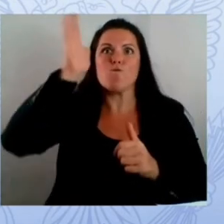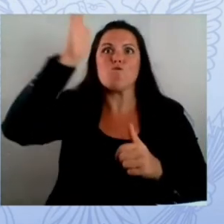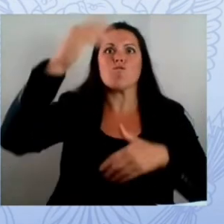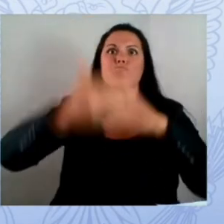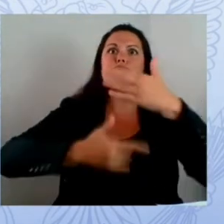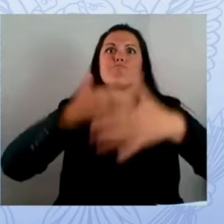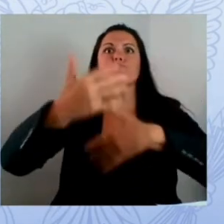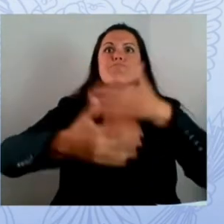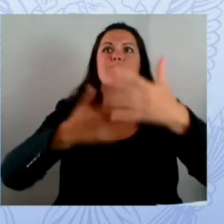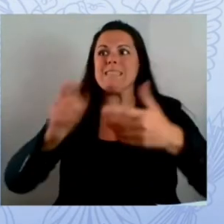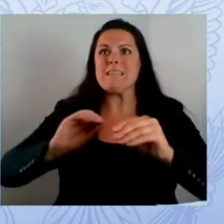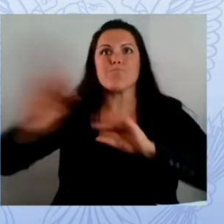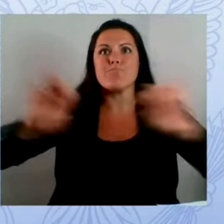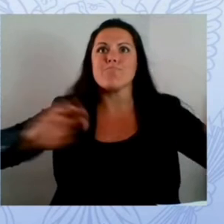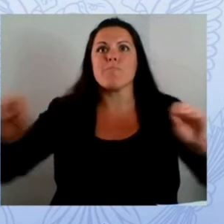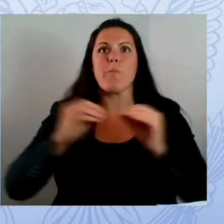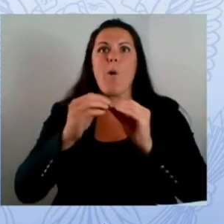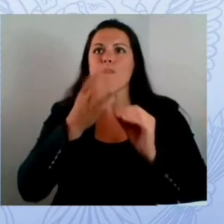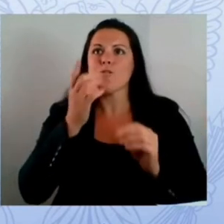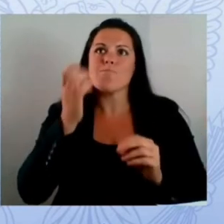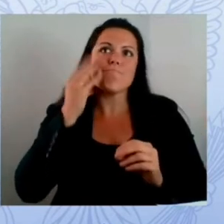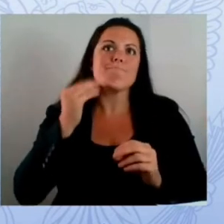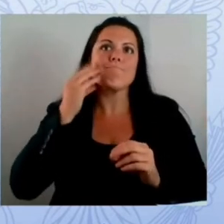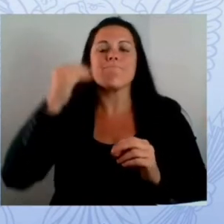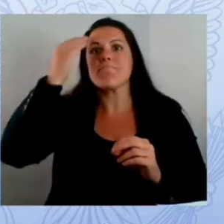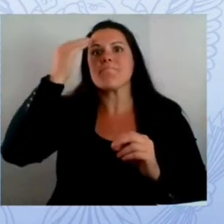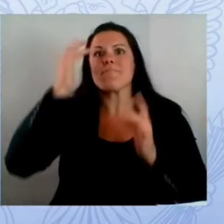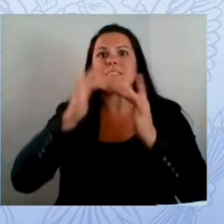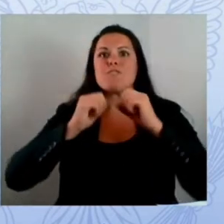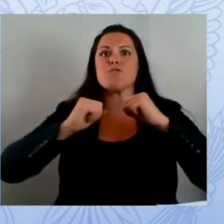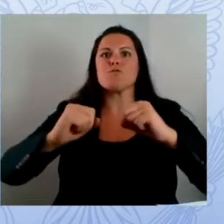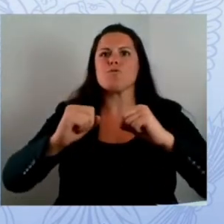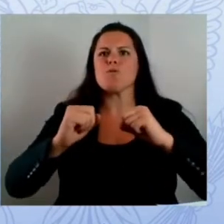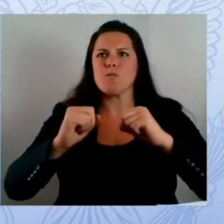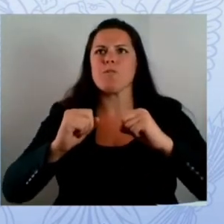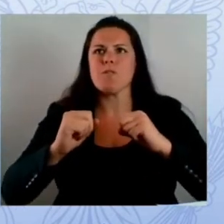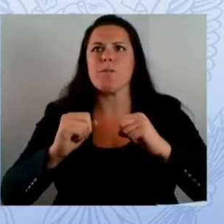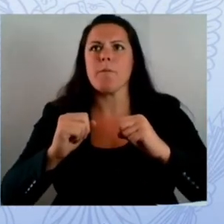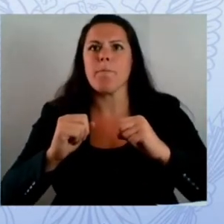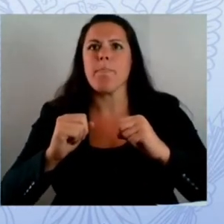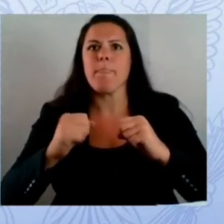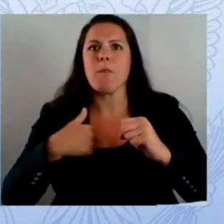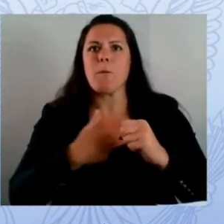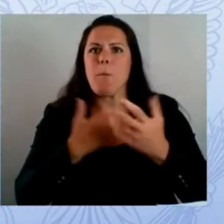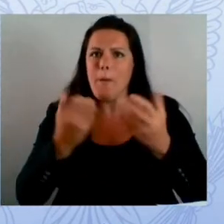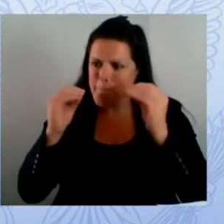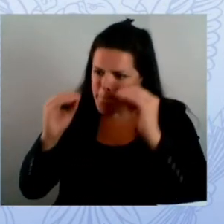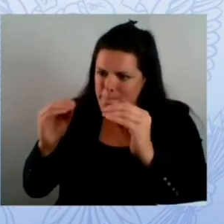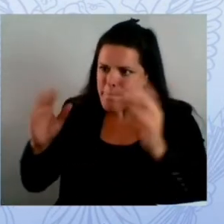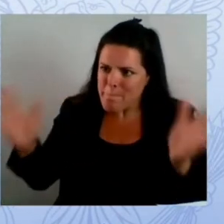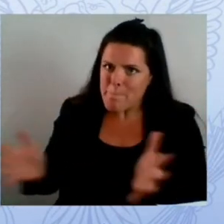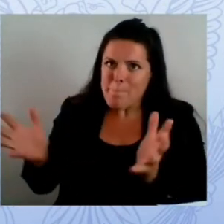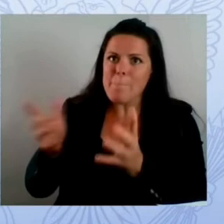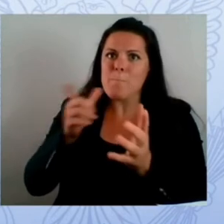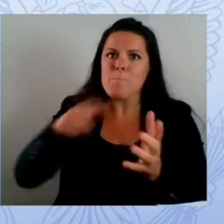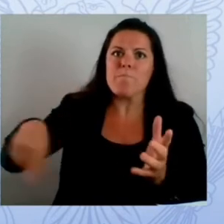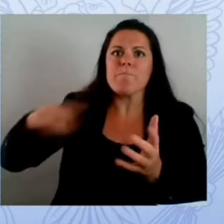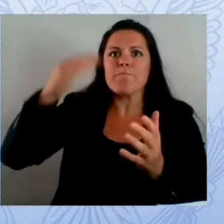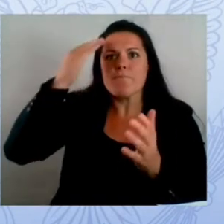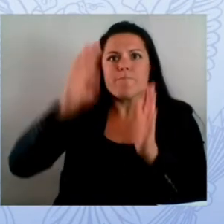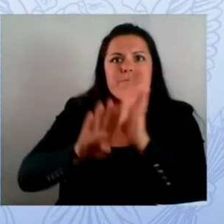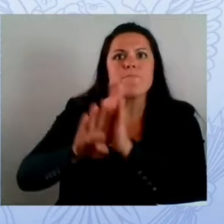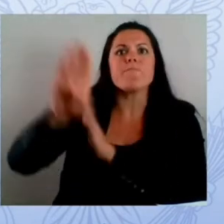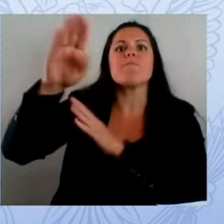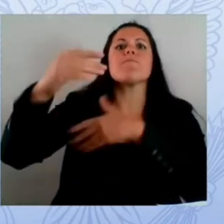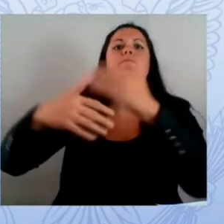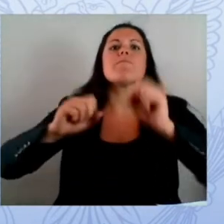the importance of mentorships and partnerships so that people who are coming up in this field don't just have the technical skills but they've